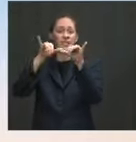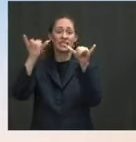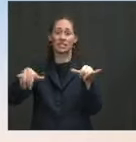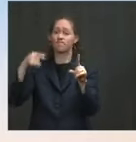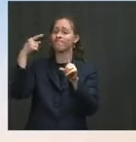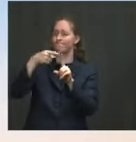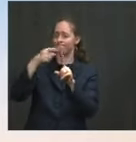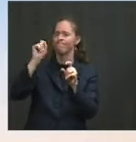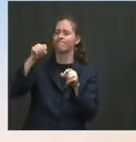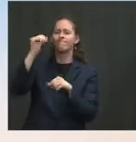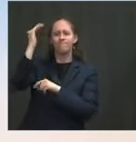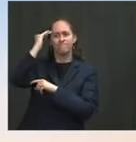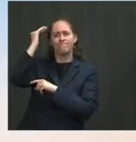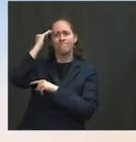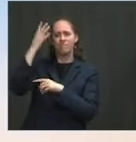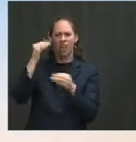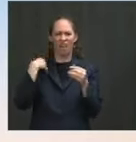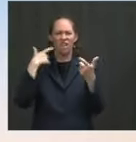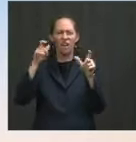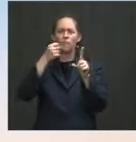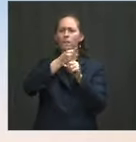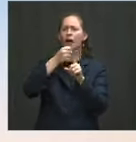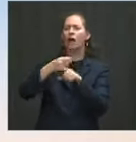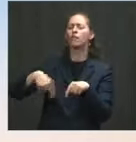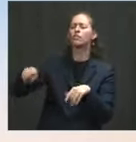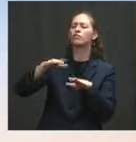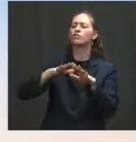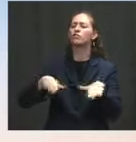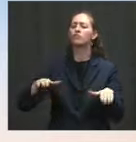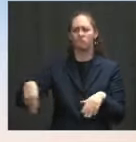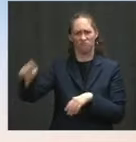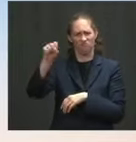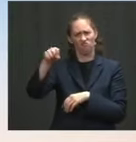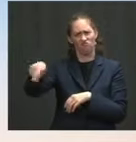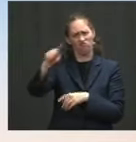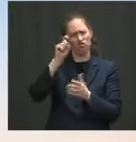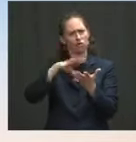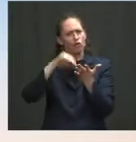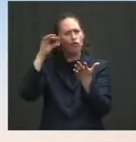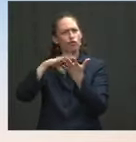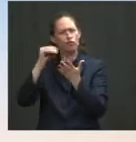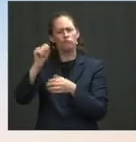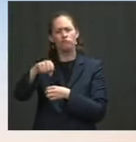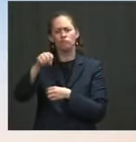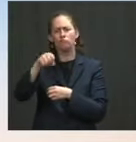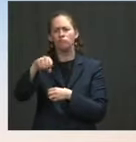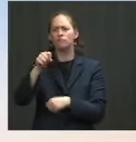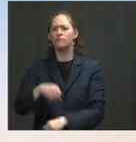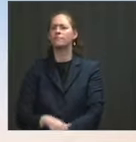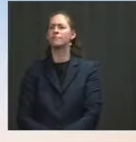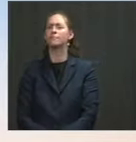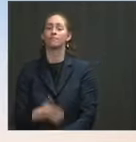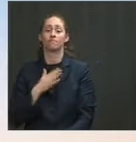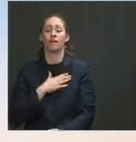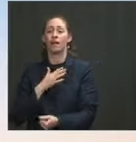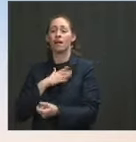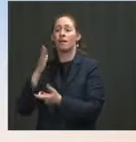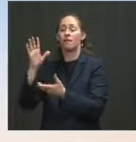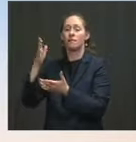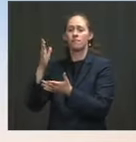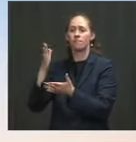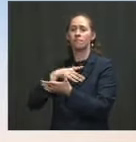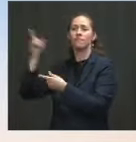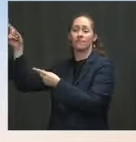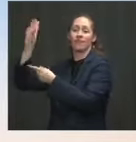parent of children, that kids should learn about our history. So as the spouse of an educator and as somebody who continues to